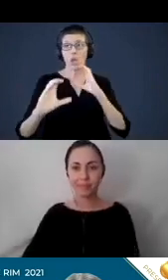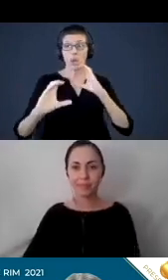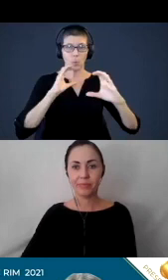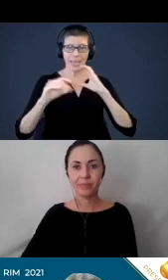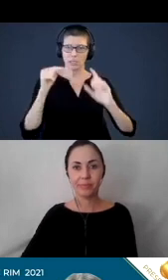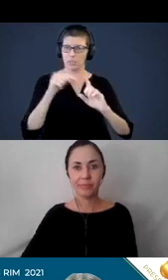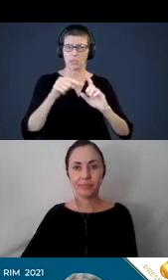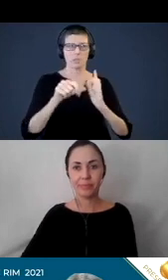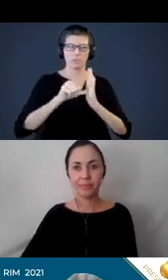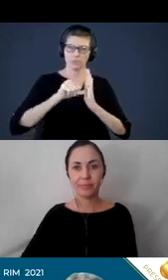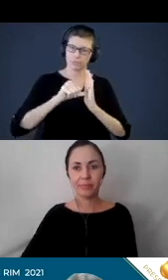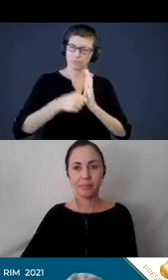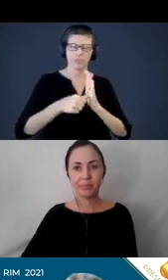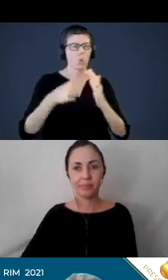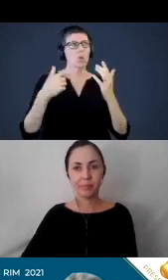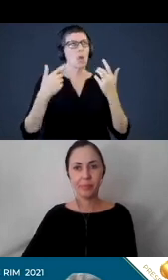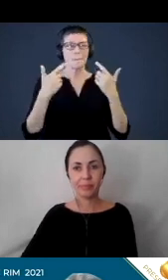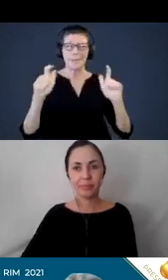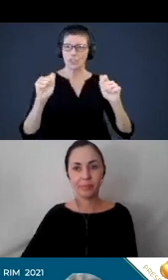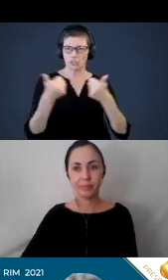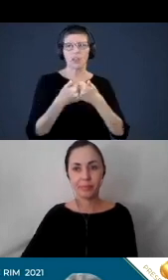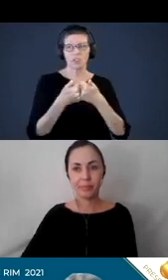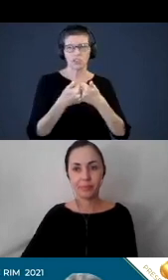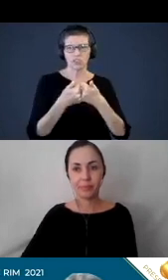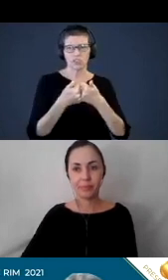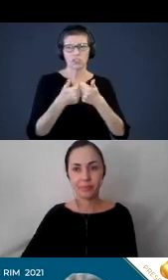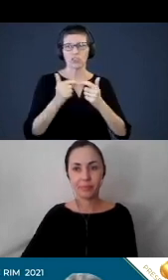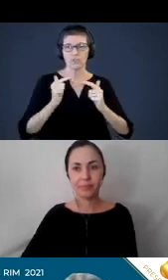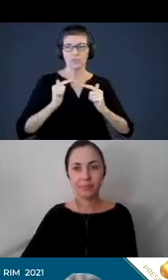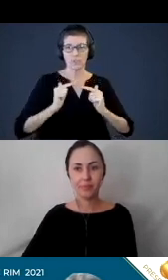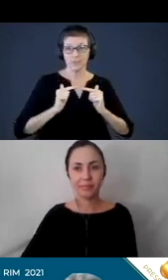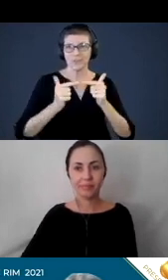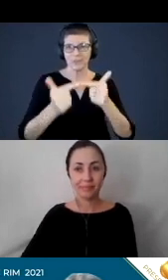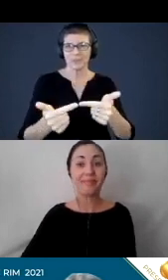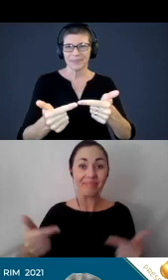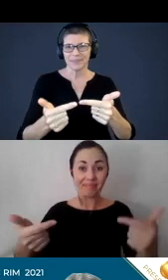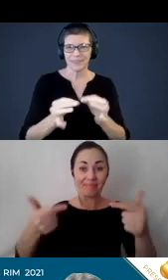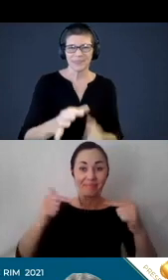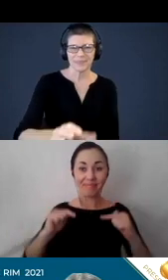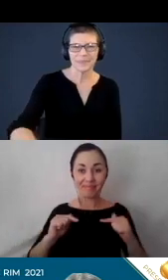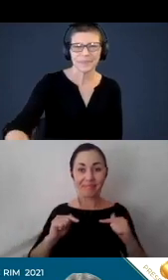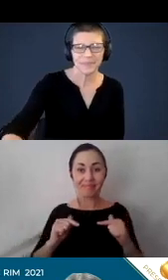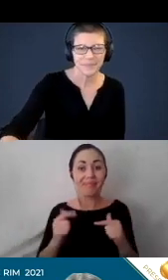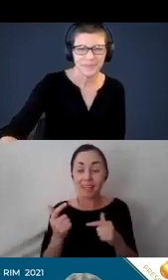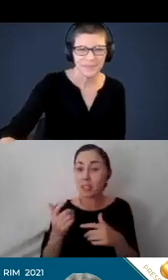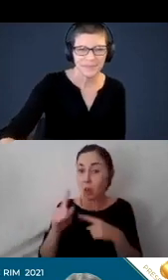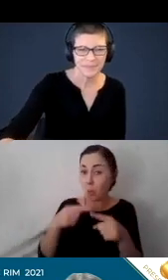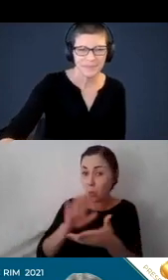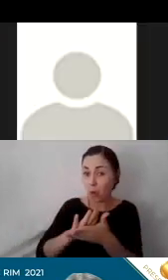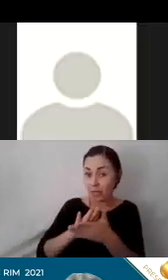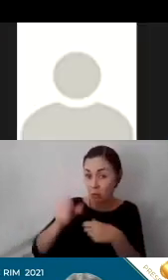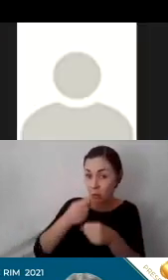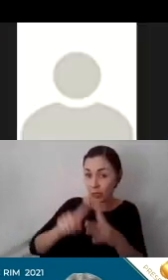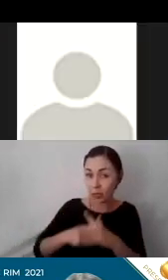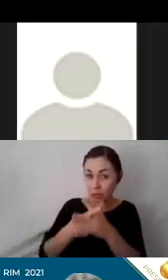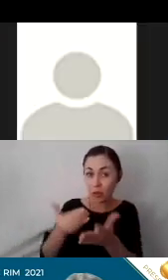heavy and intense challenge. And so we wanted to be able when the school year resumed, no matter what was going on,